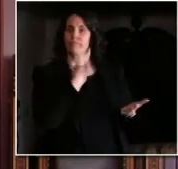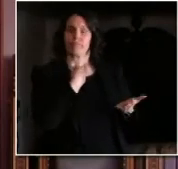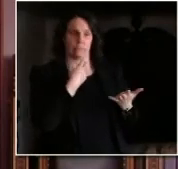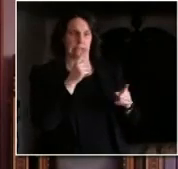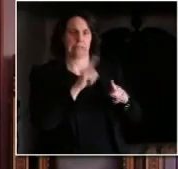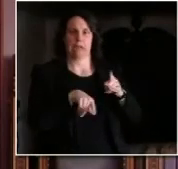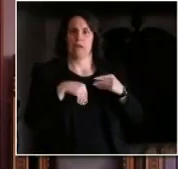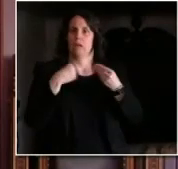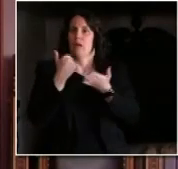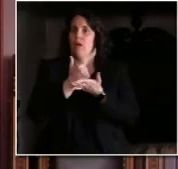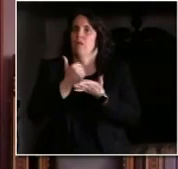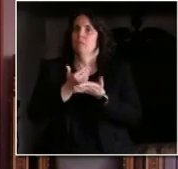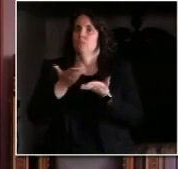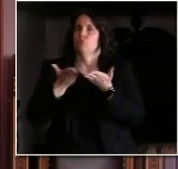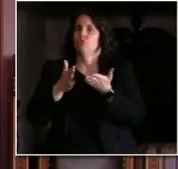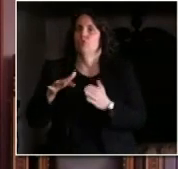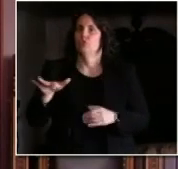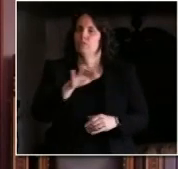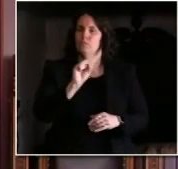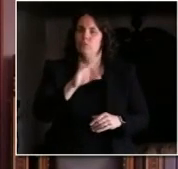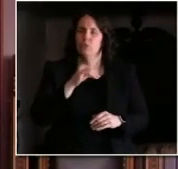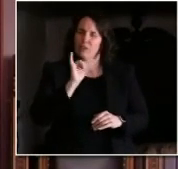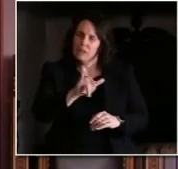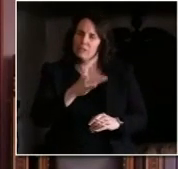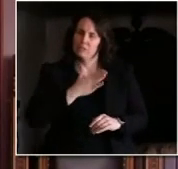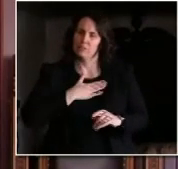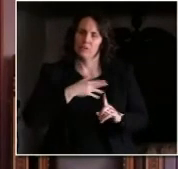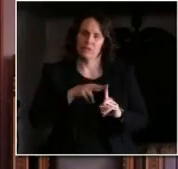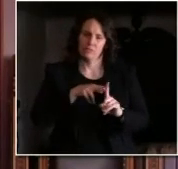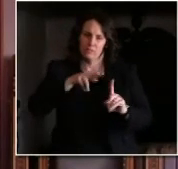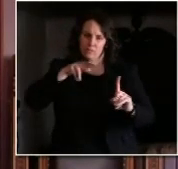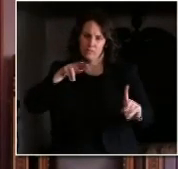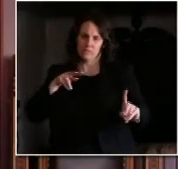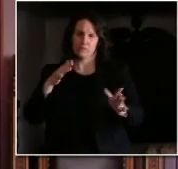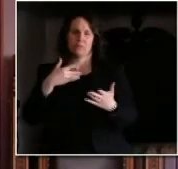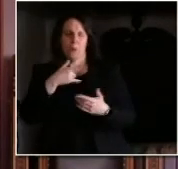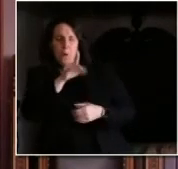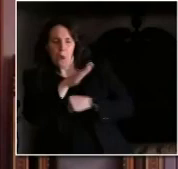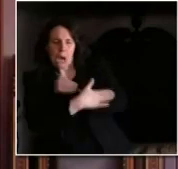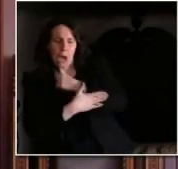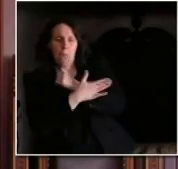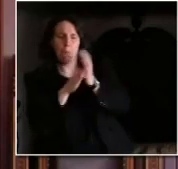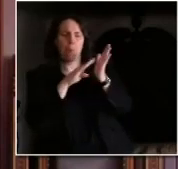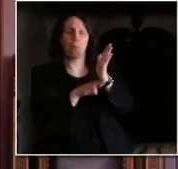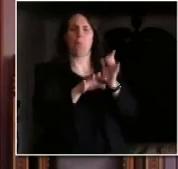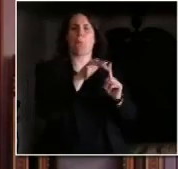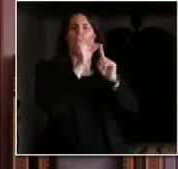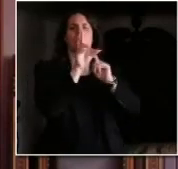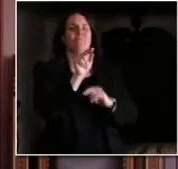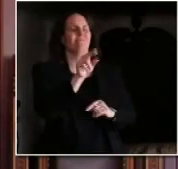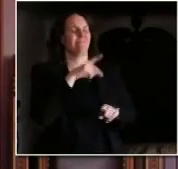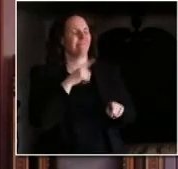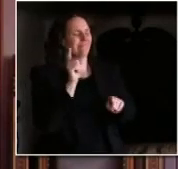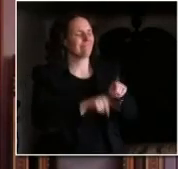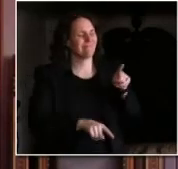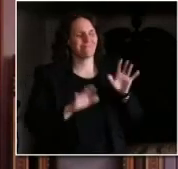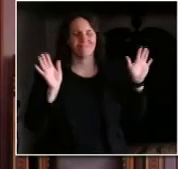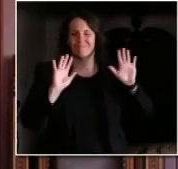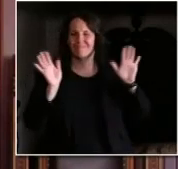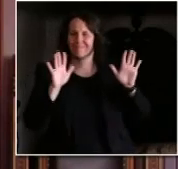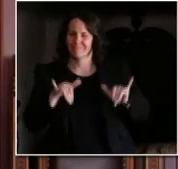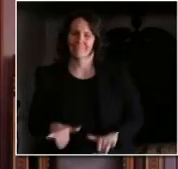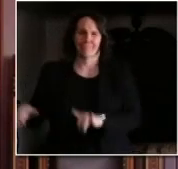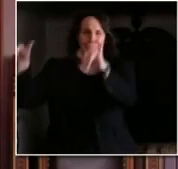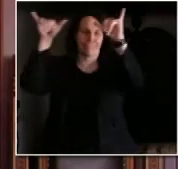we should not do safer at home we're doing it exactly for them and for all